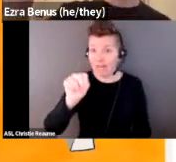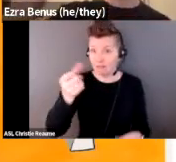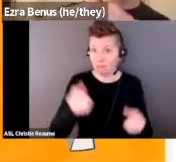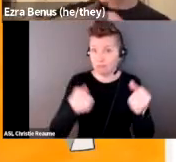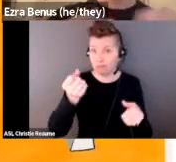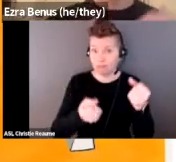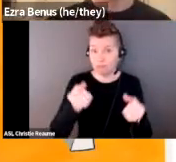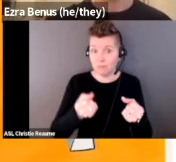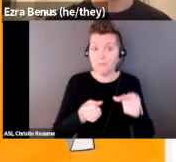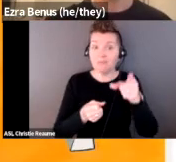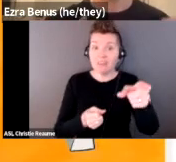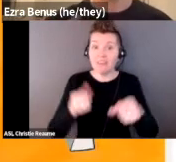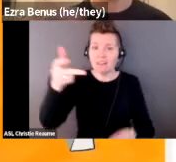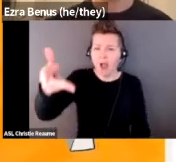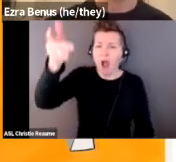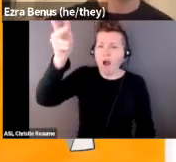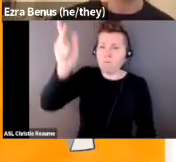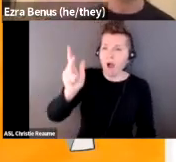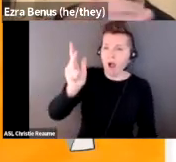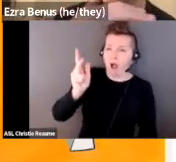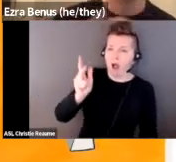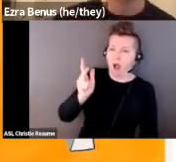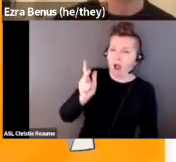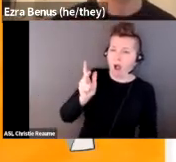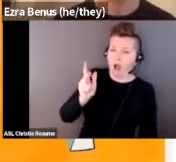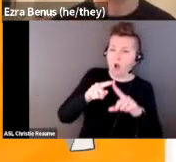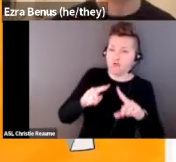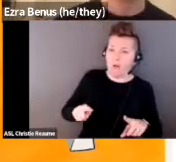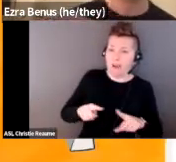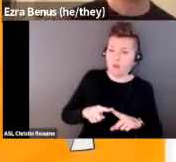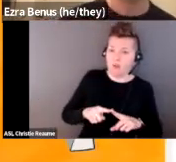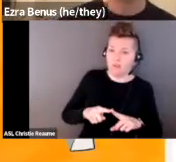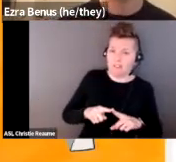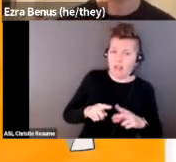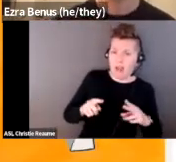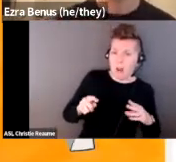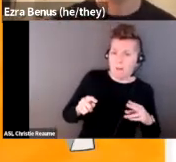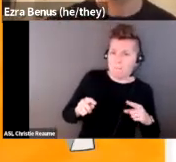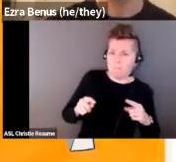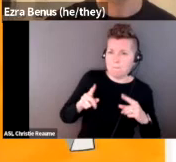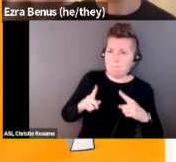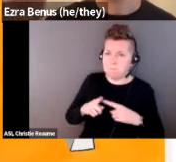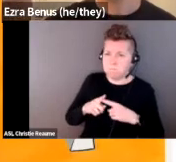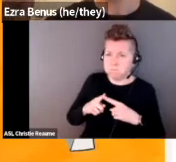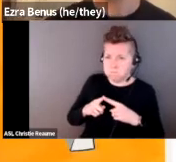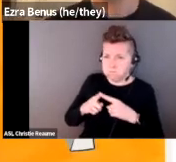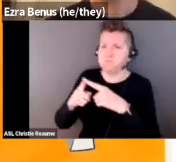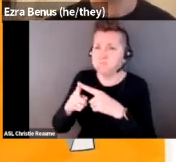down onto and crashing onto some of the triangles, and it's being pierced from the right side by a triangle with some